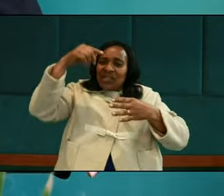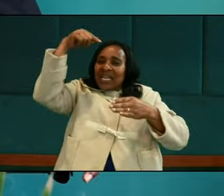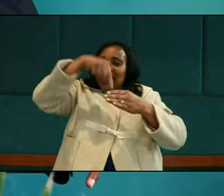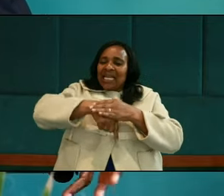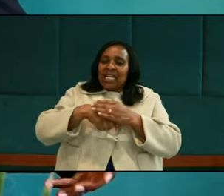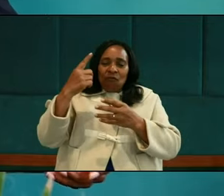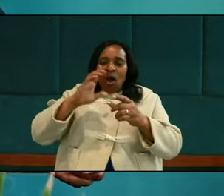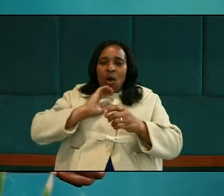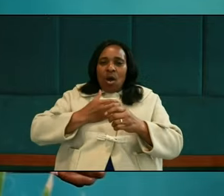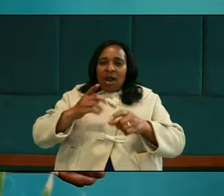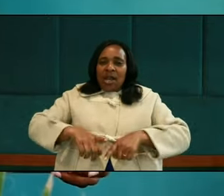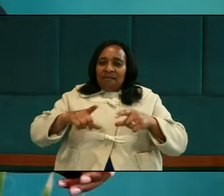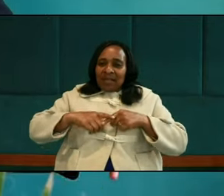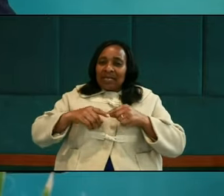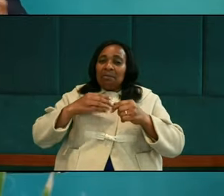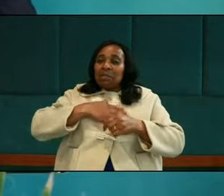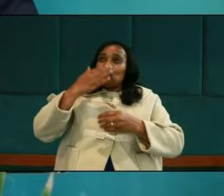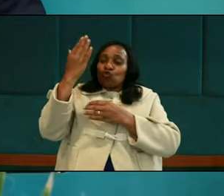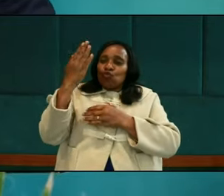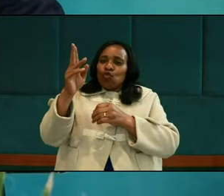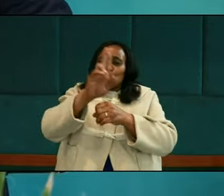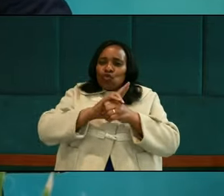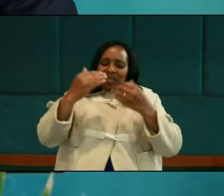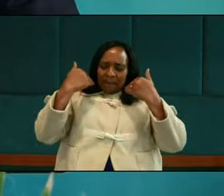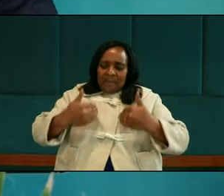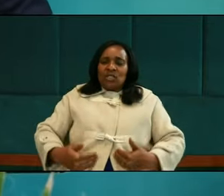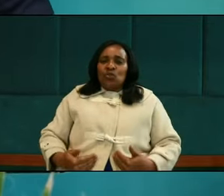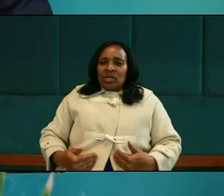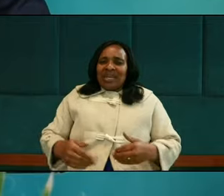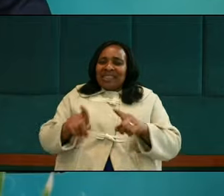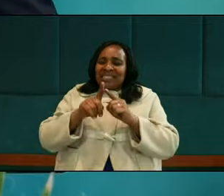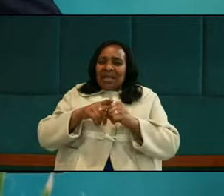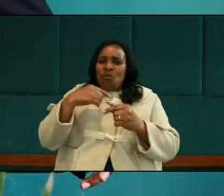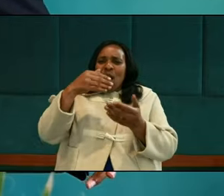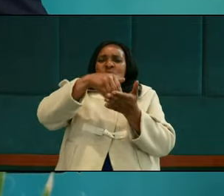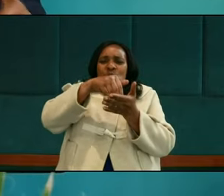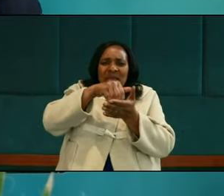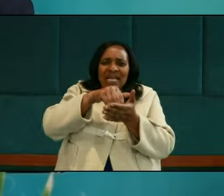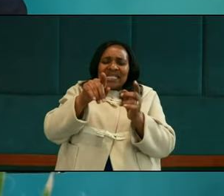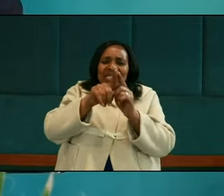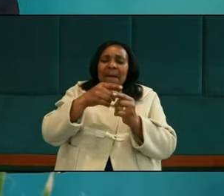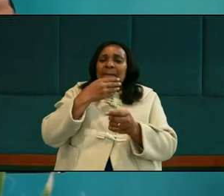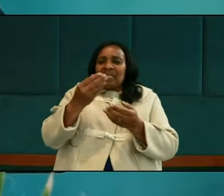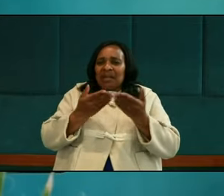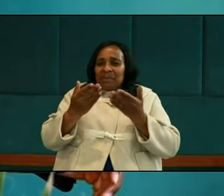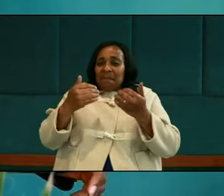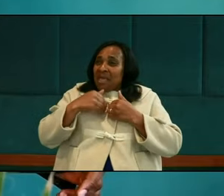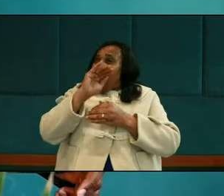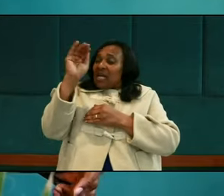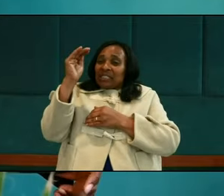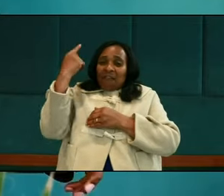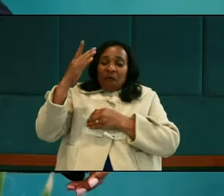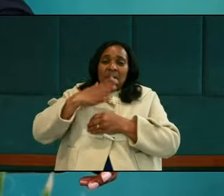living. And as it has pleased you to use a frail and feeble vessel as myself, I do not ask